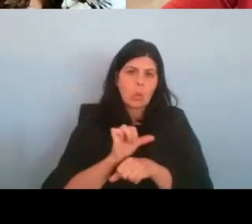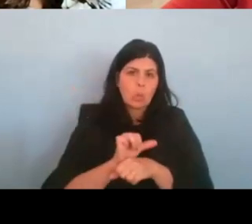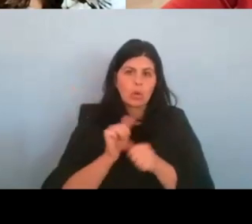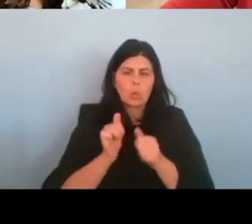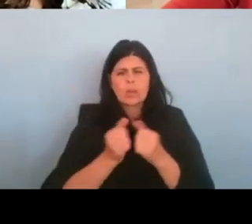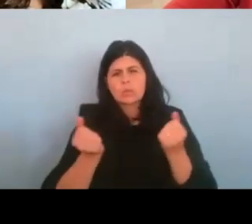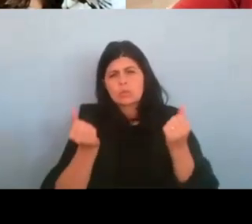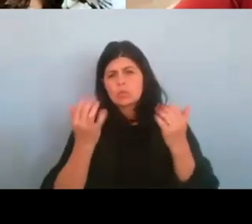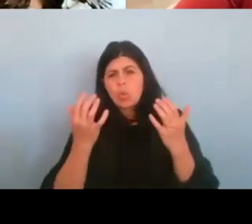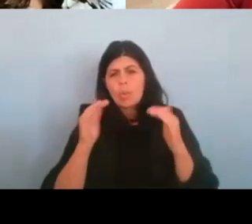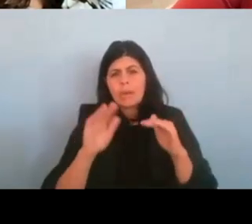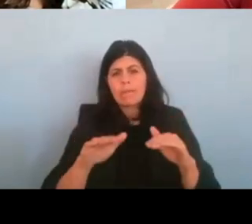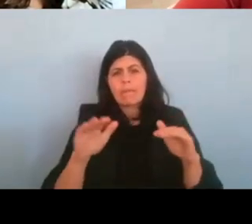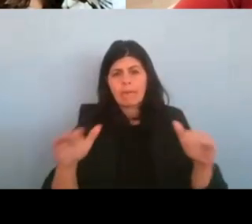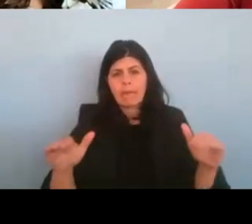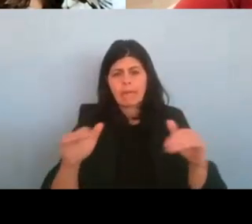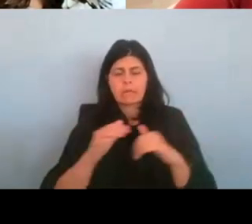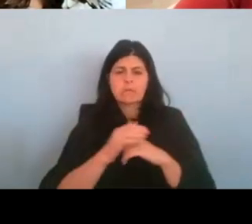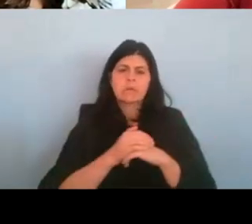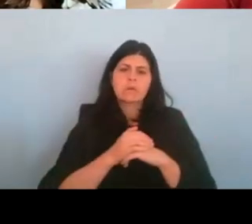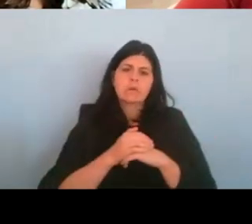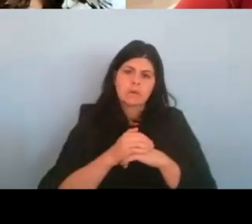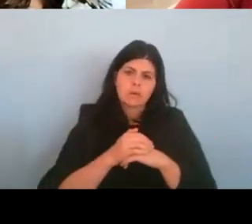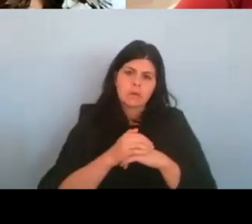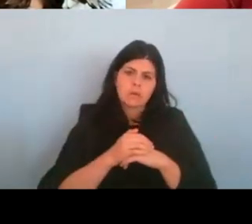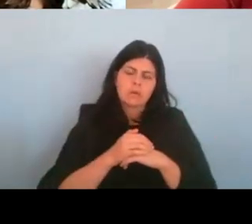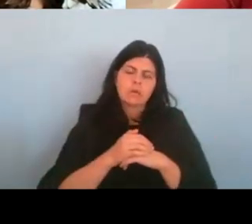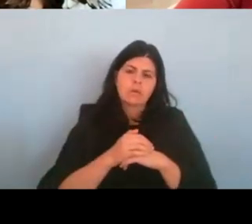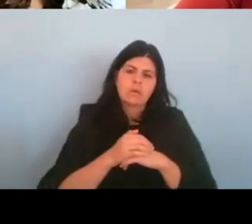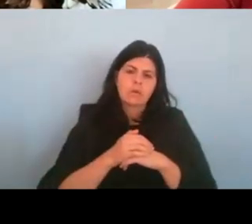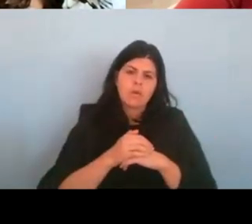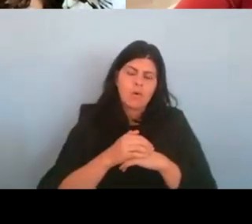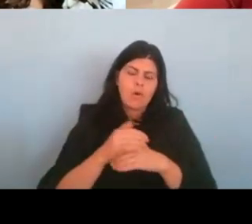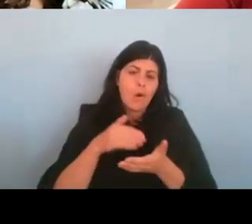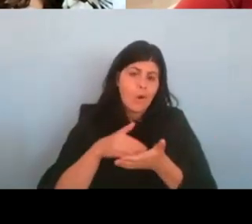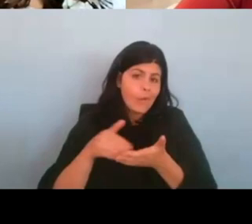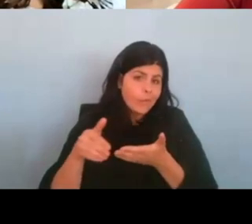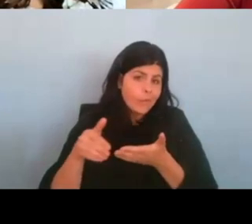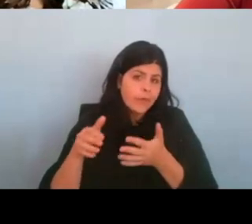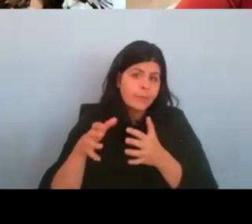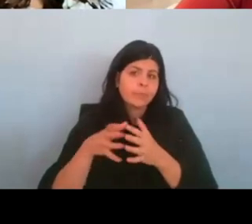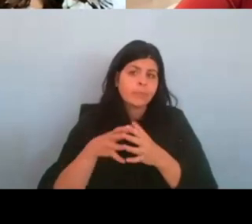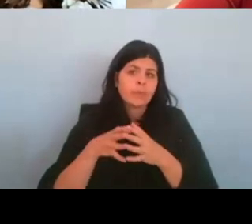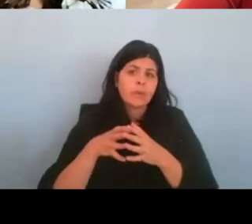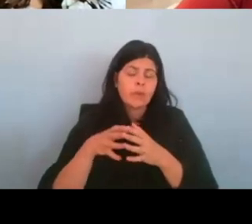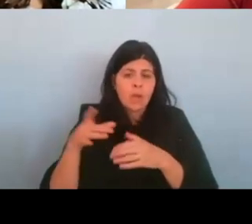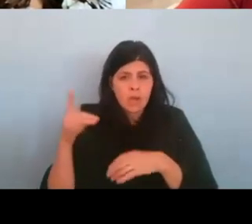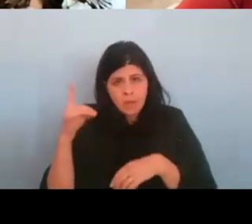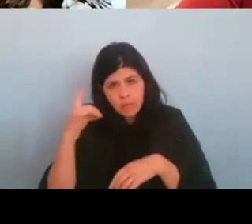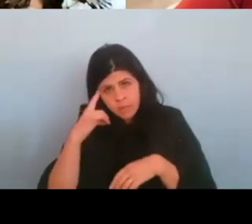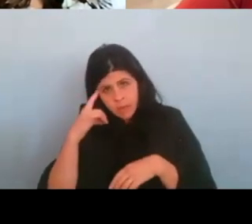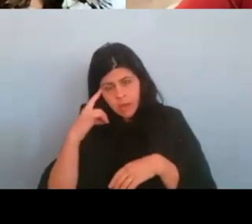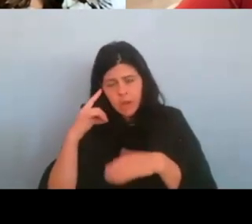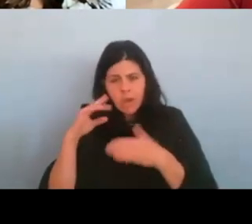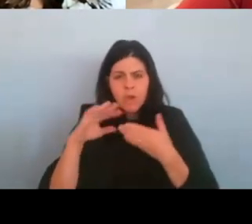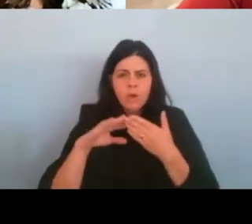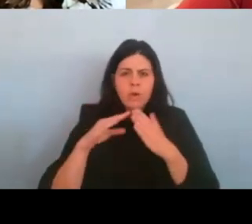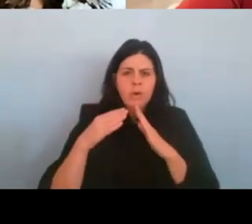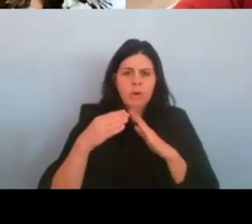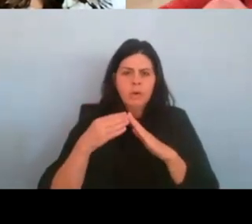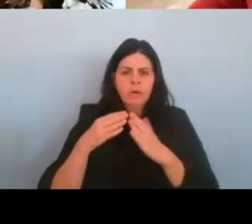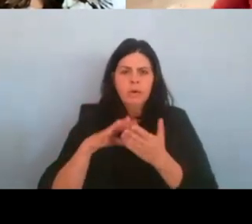kids and a lot of times, um, I think, I think that communities are learning